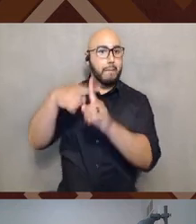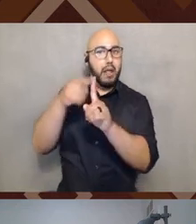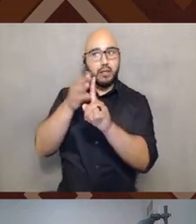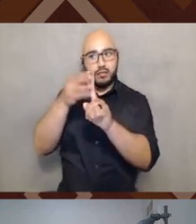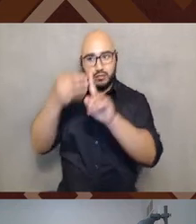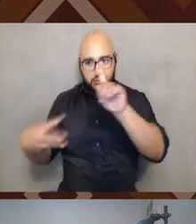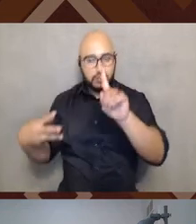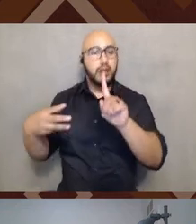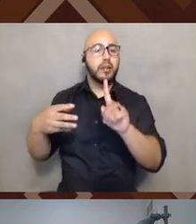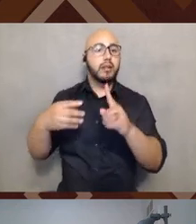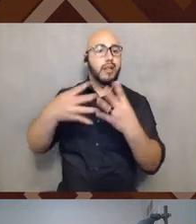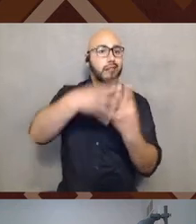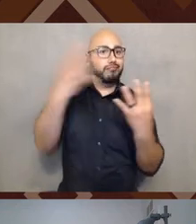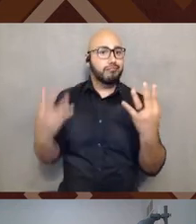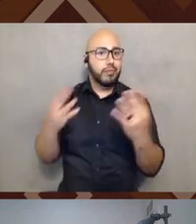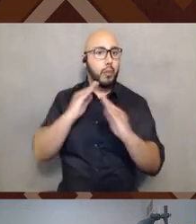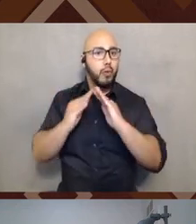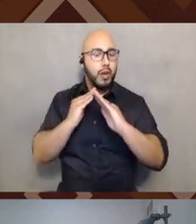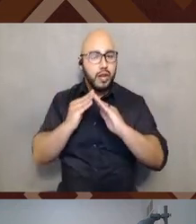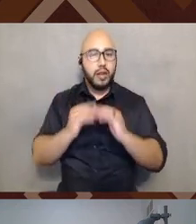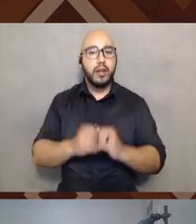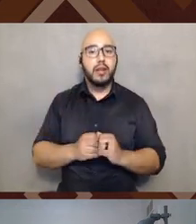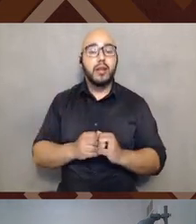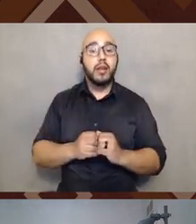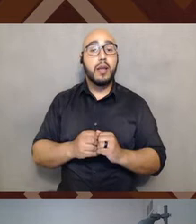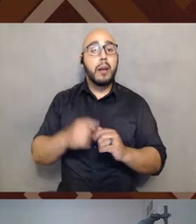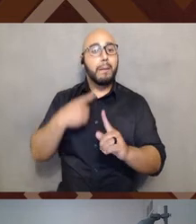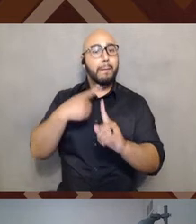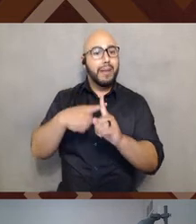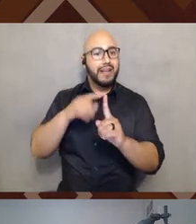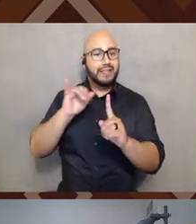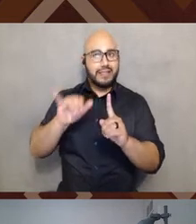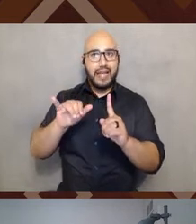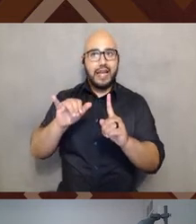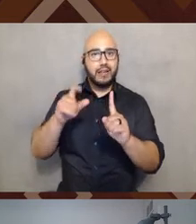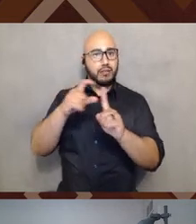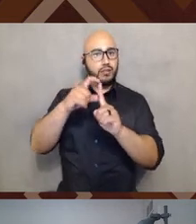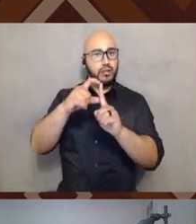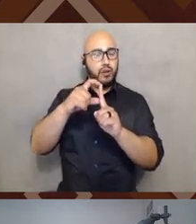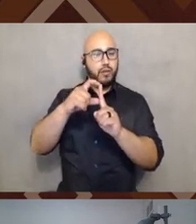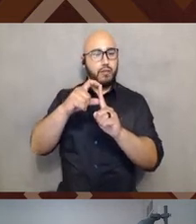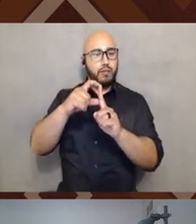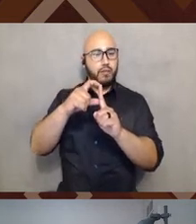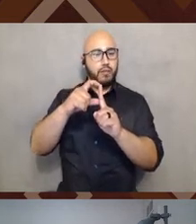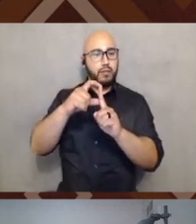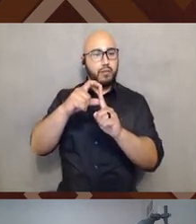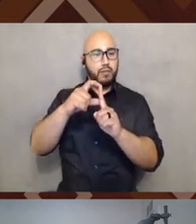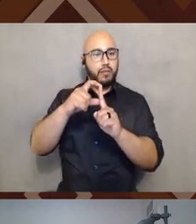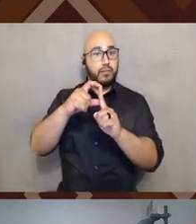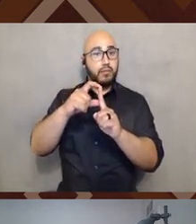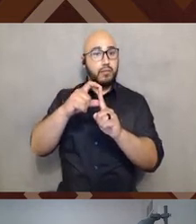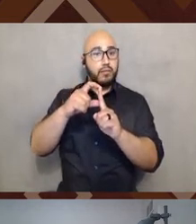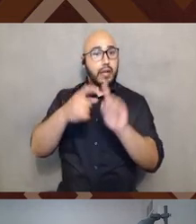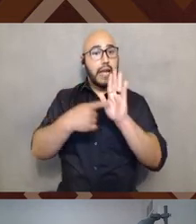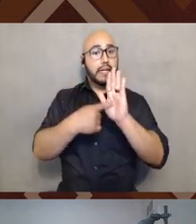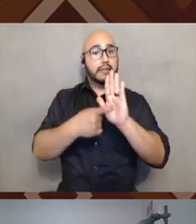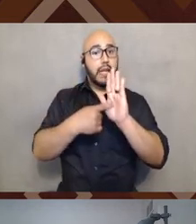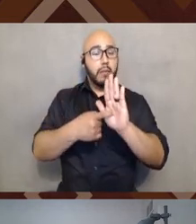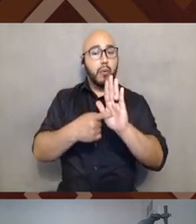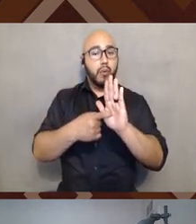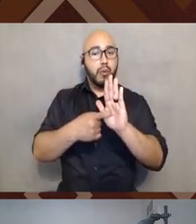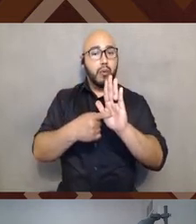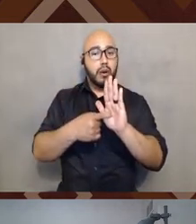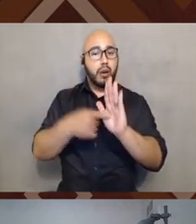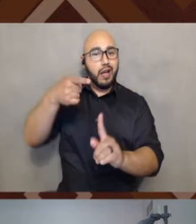and, and it's, you know, it is very much, I would say, a, an example of the idea of